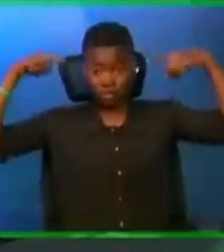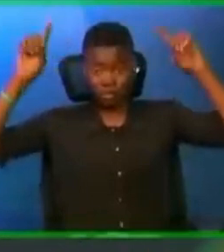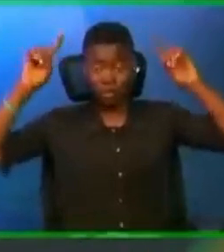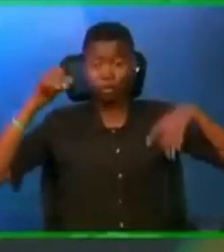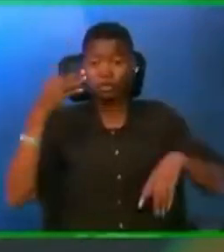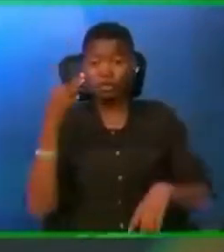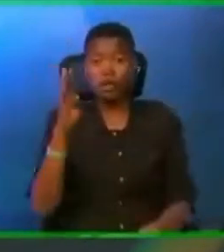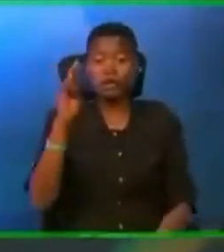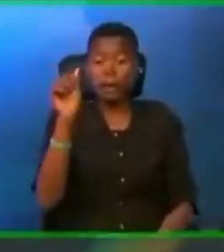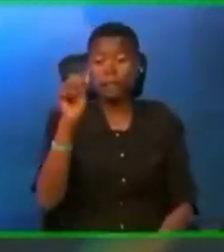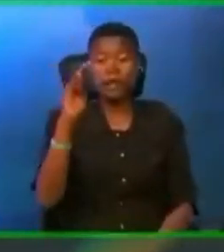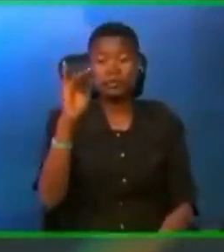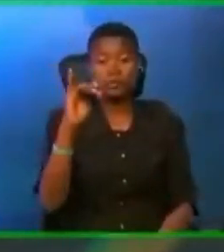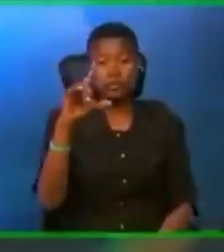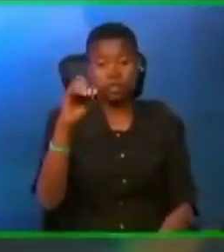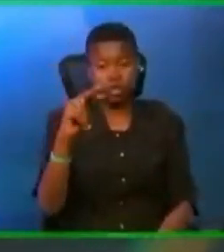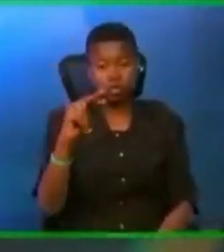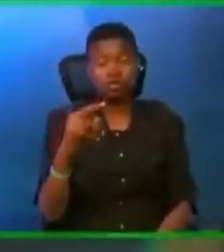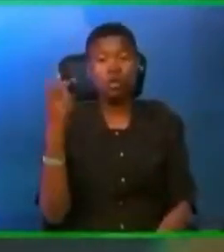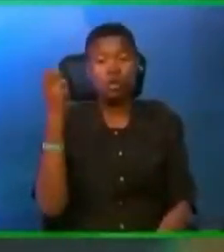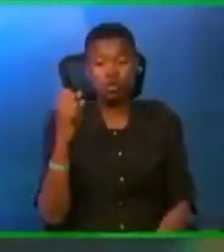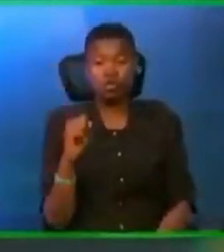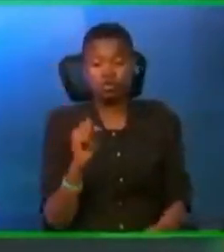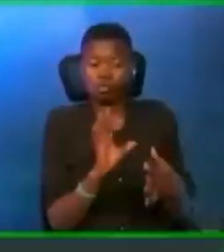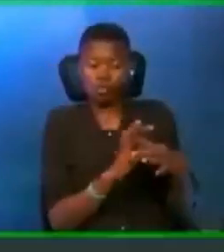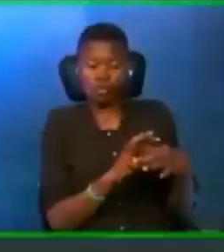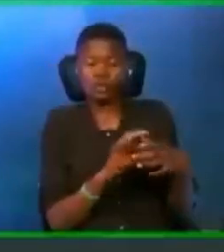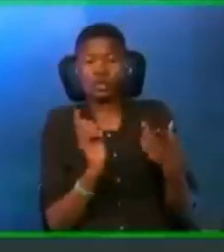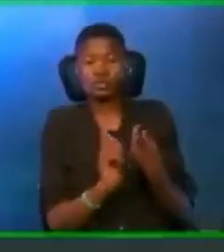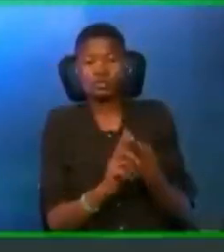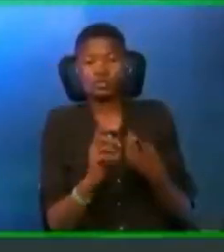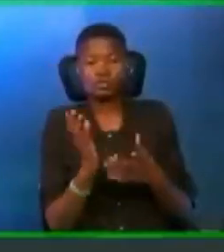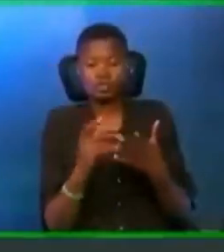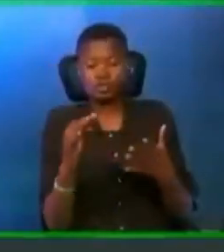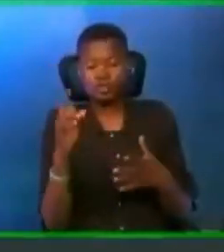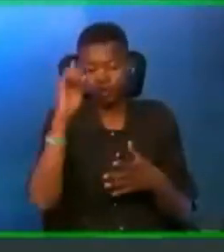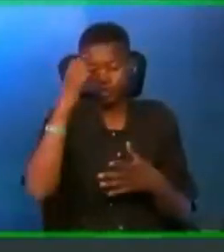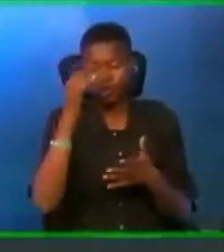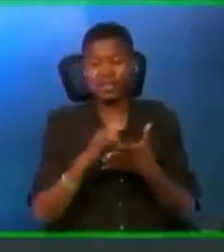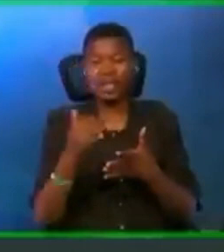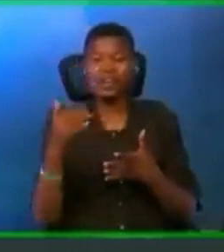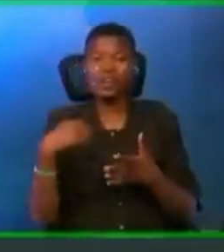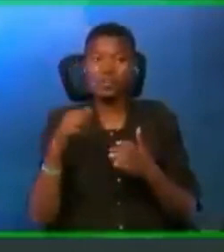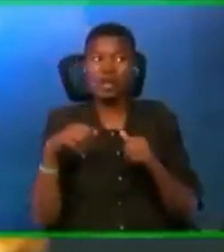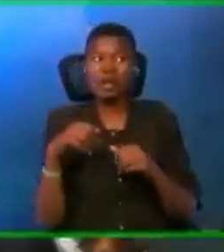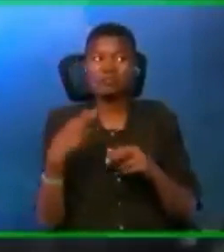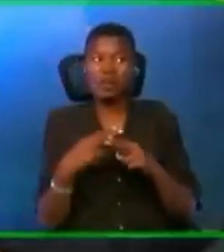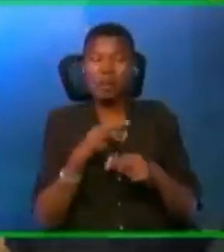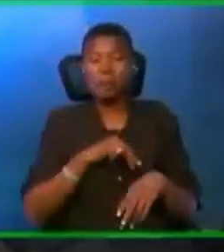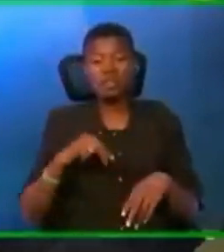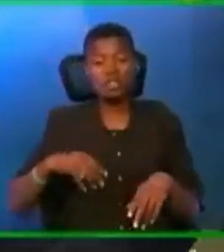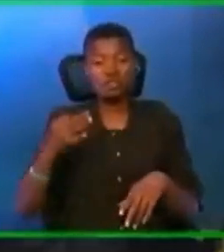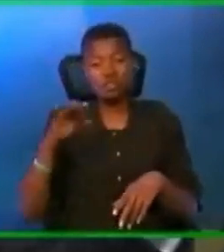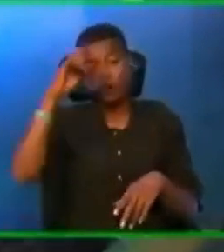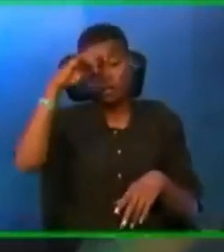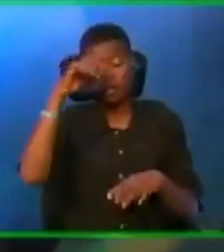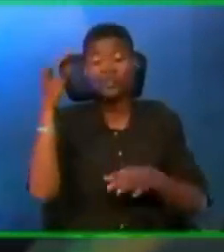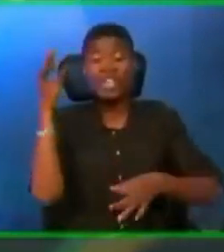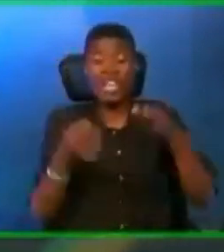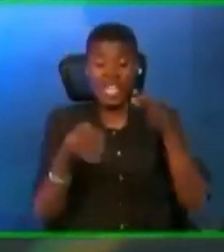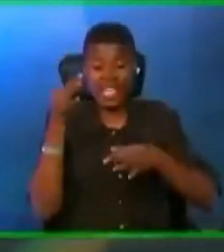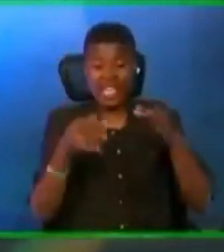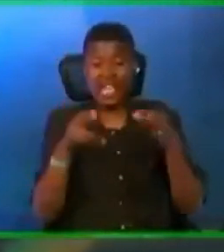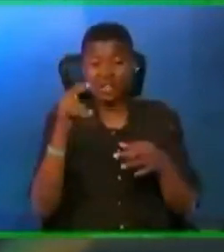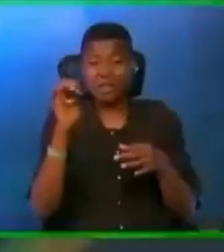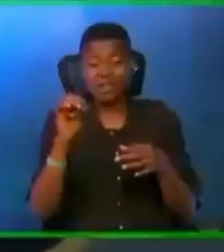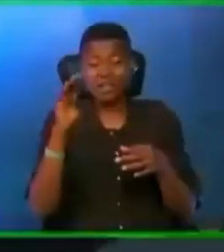a certain aspect of their government, which we can call Ministry of Wisdom. If Nebuchadnezzar comes to your village and conquers the village, if there's anybody